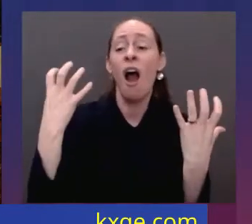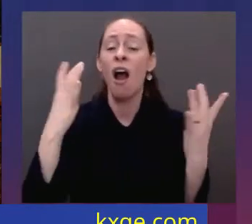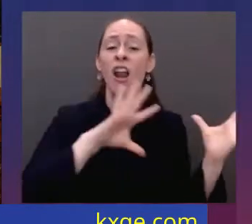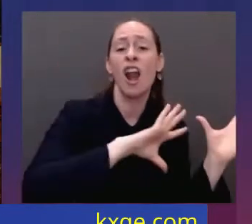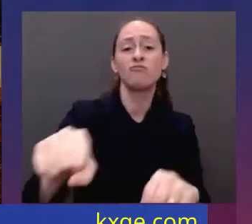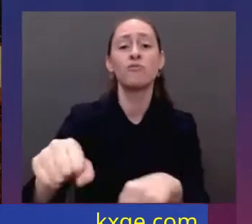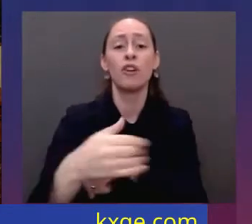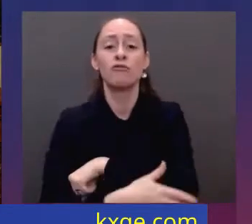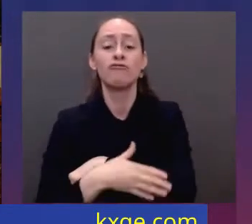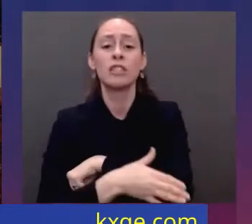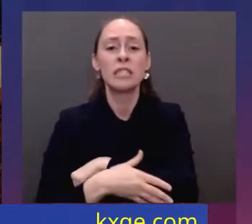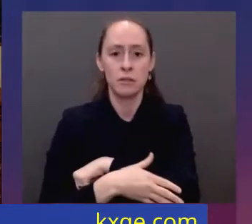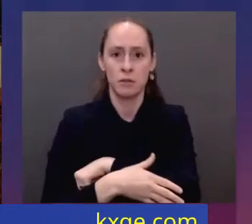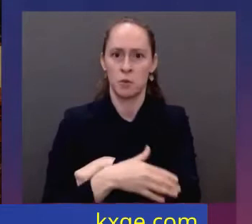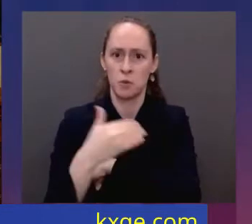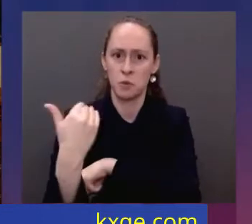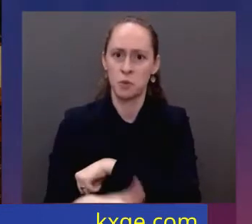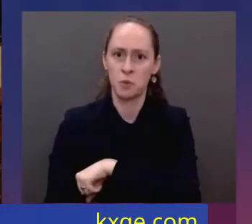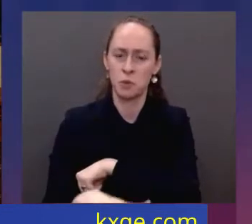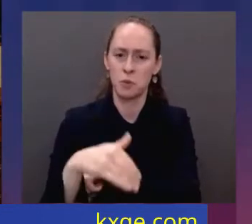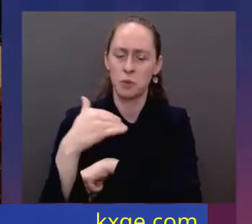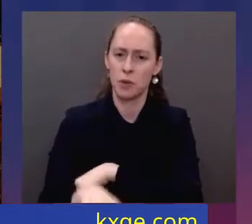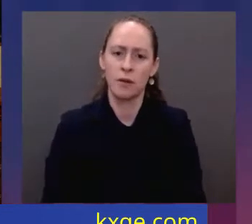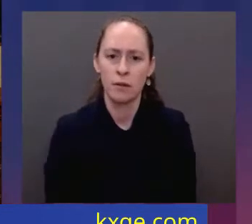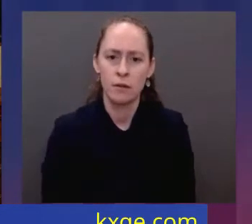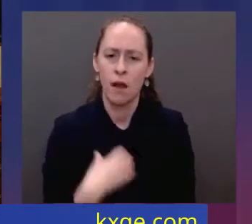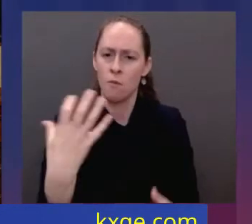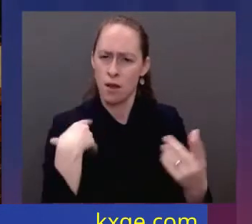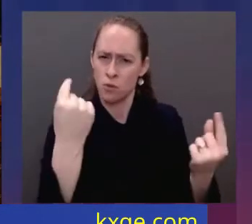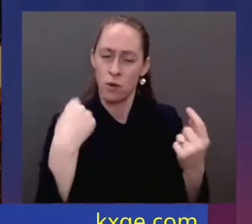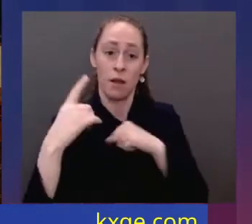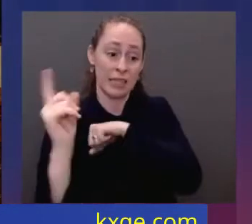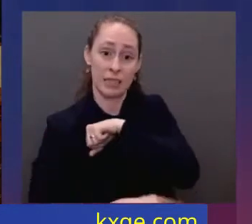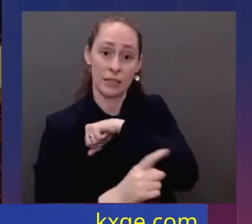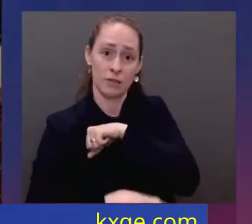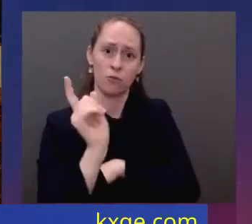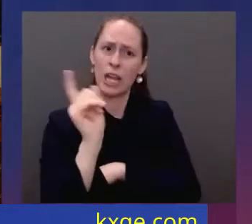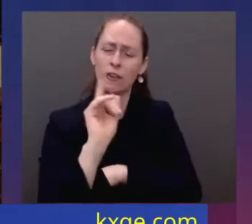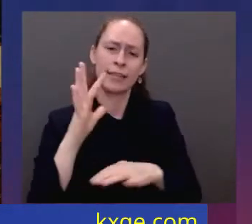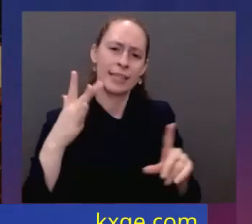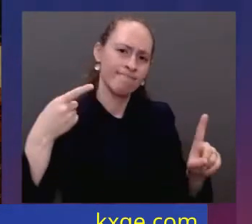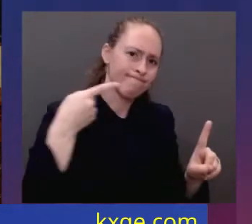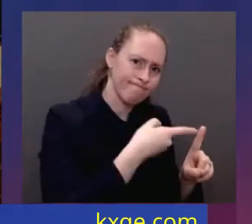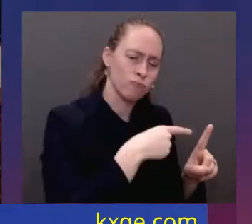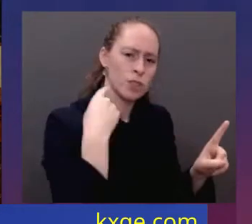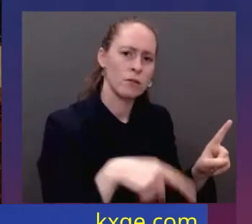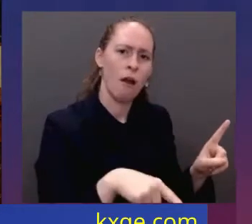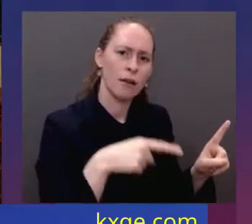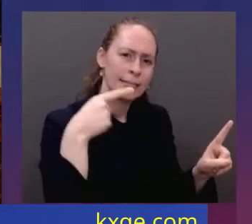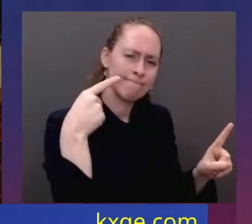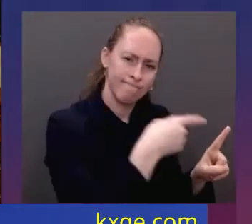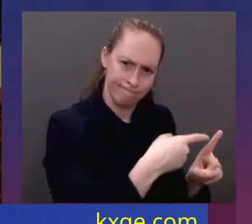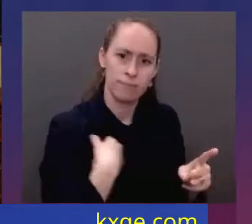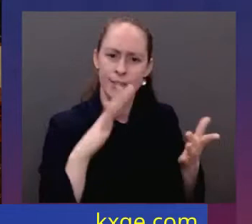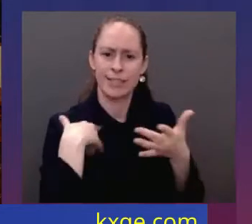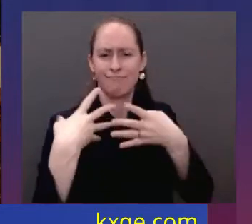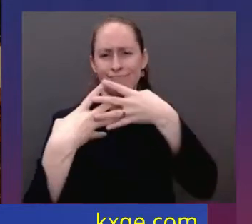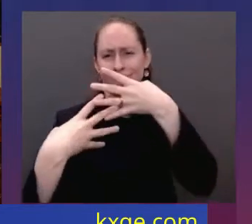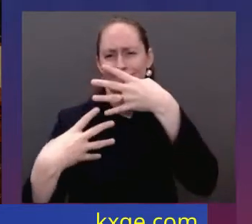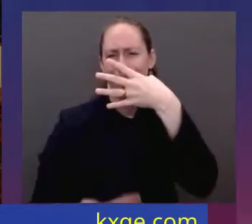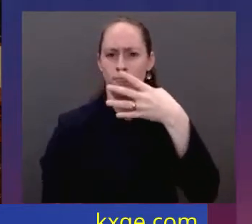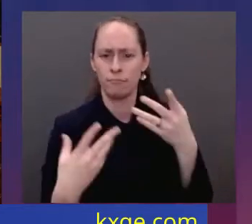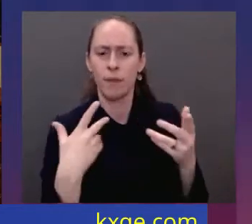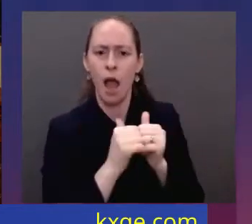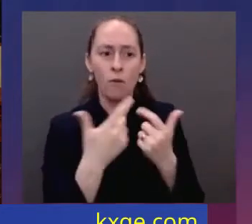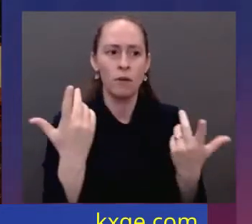pain of our sanctions is targeted at Russian economy and that we use every tool at our disposal to protect American businesses and consumers. Tonight, I can announce the United States has worked